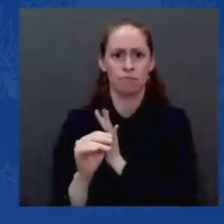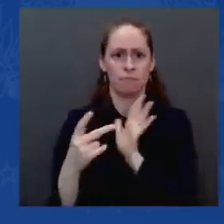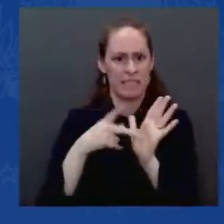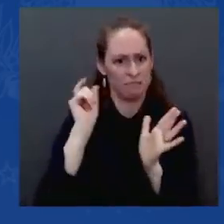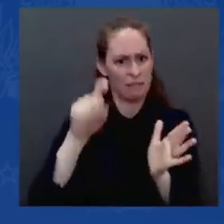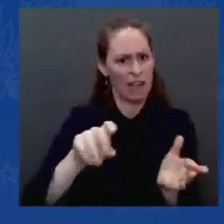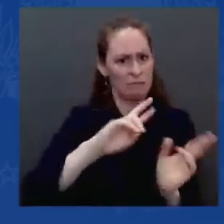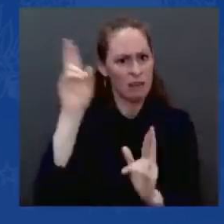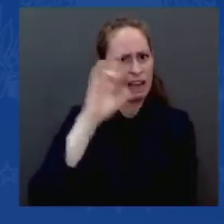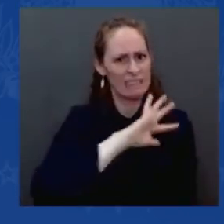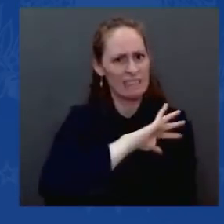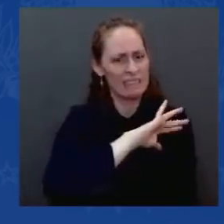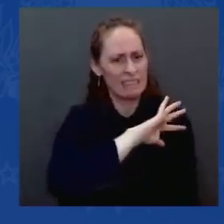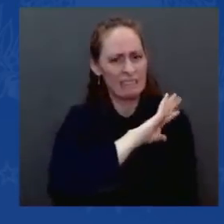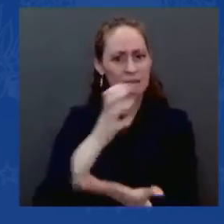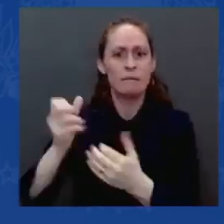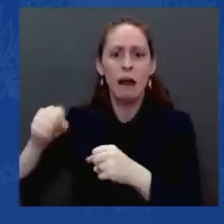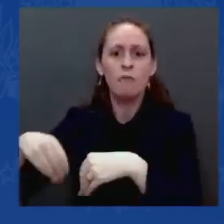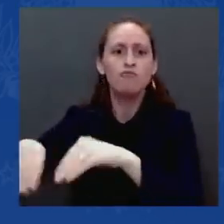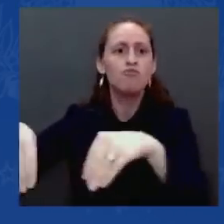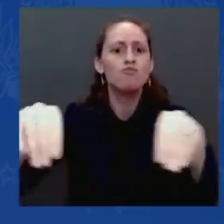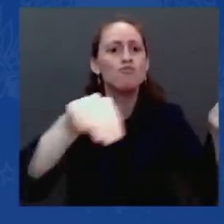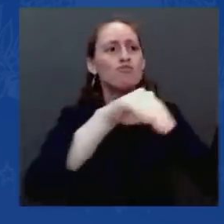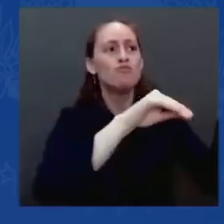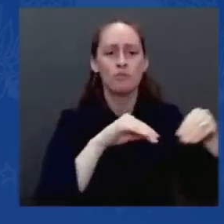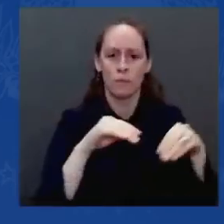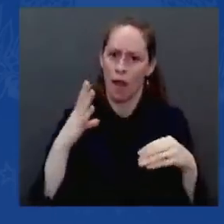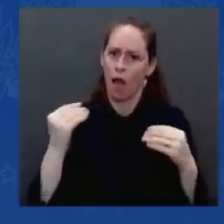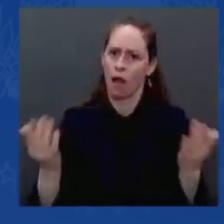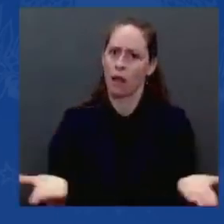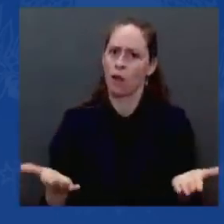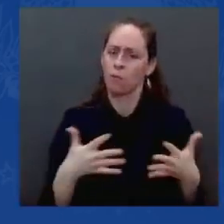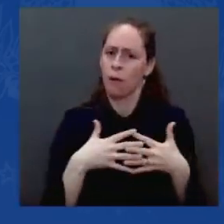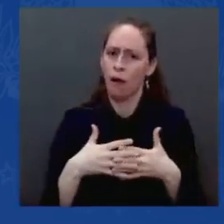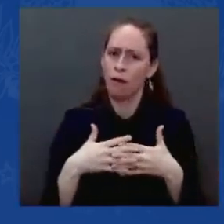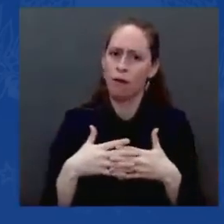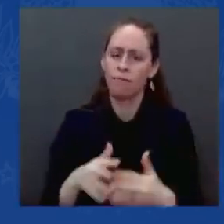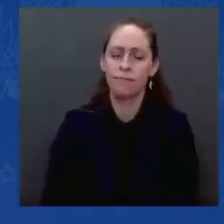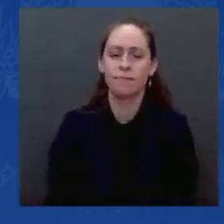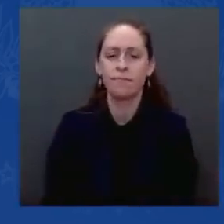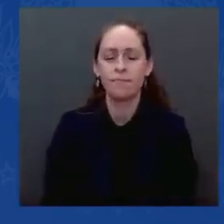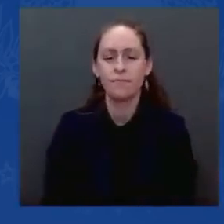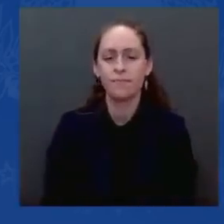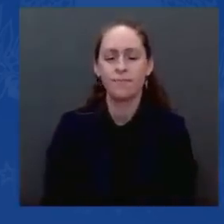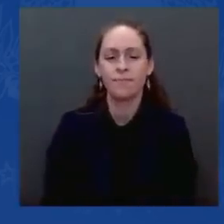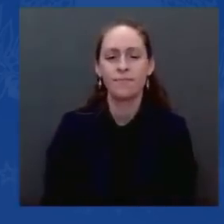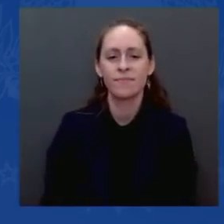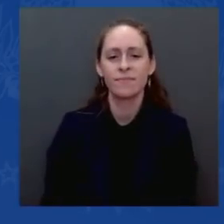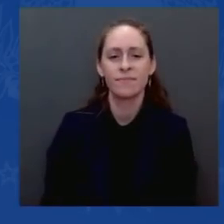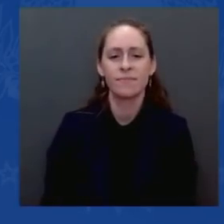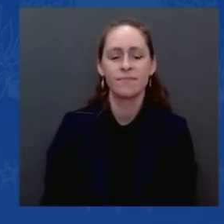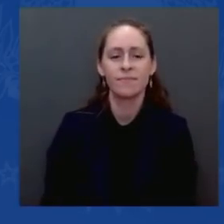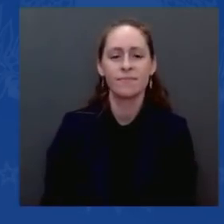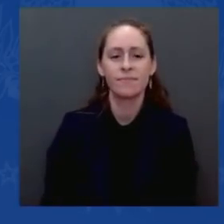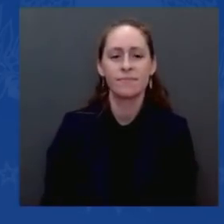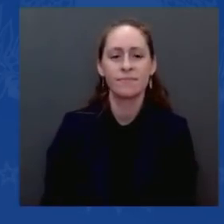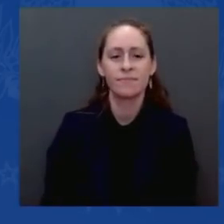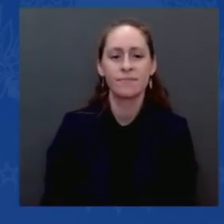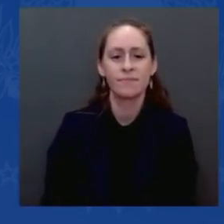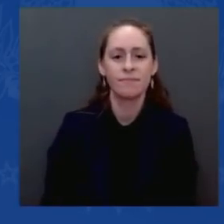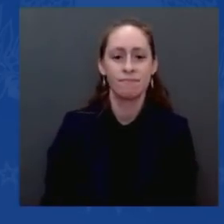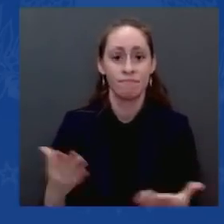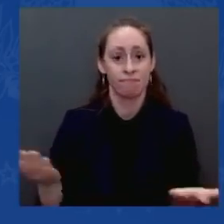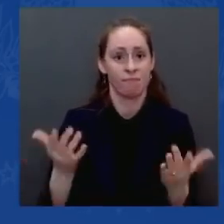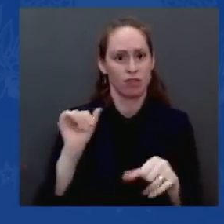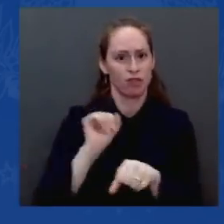in the process, reducing climate change, generating jobs here in Western Pennsylvania. As I said, good-paying